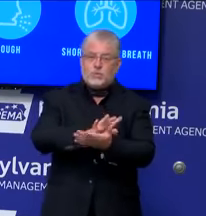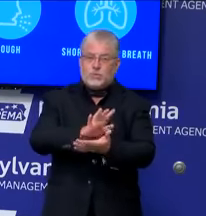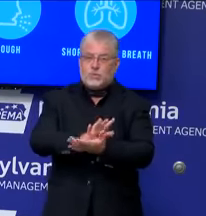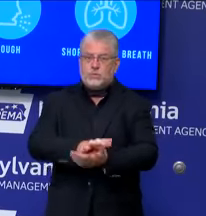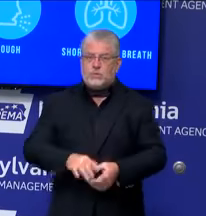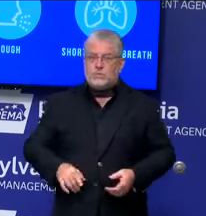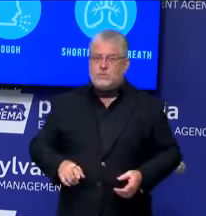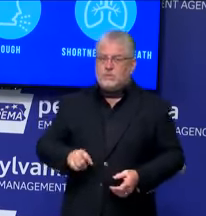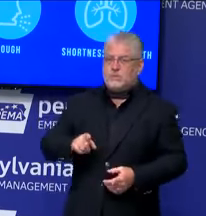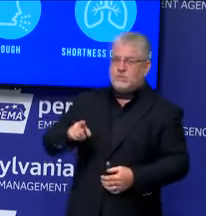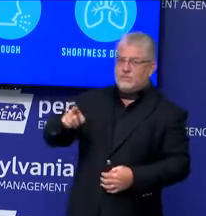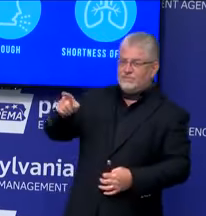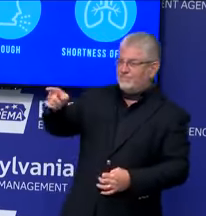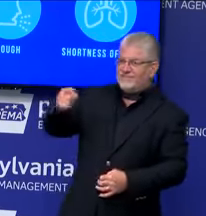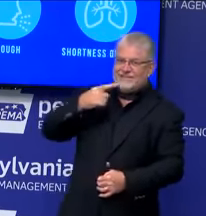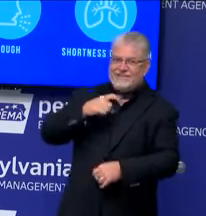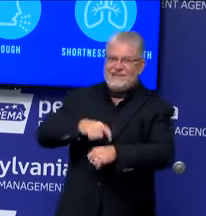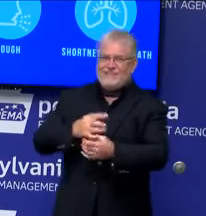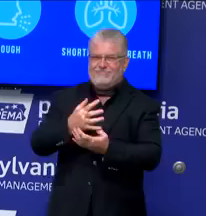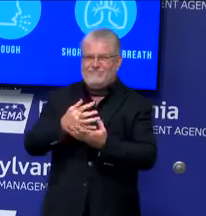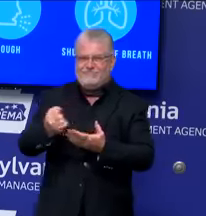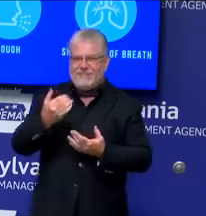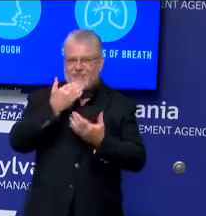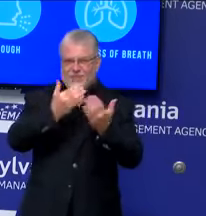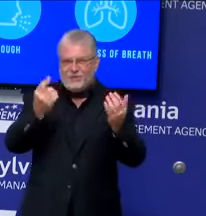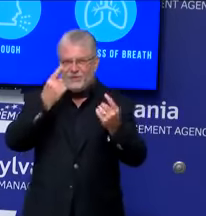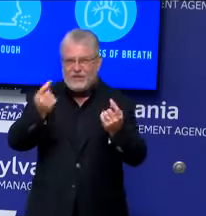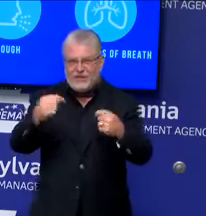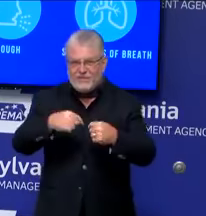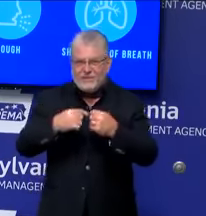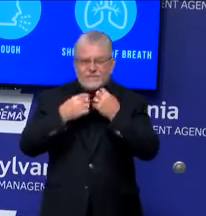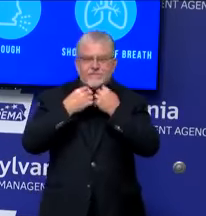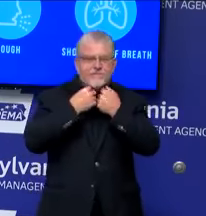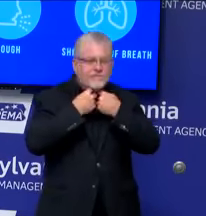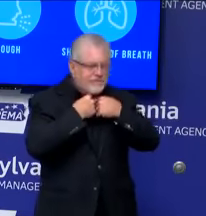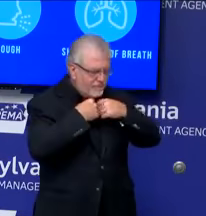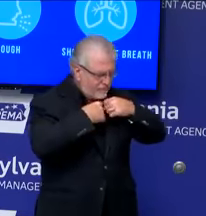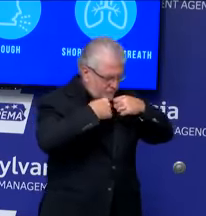is all the time we have for today. Thank you each for coming. Thank you. Thank you.